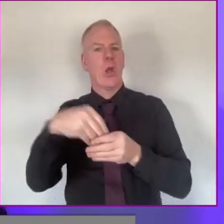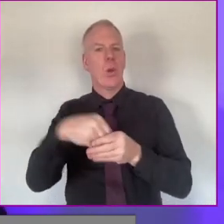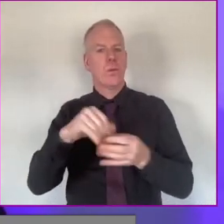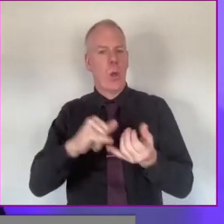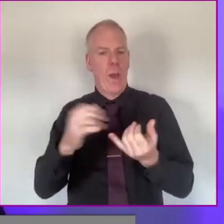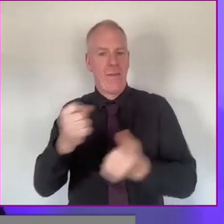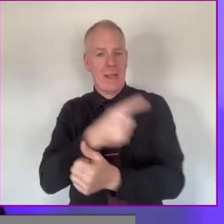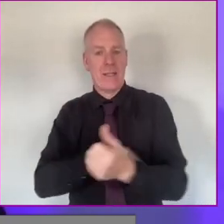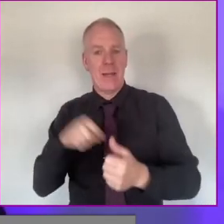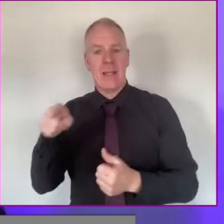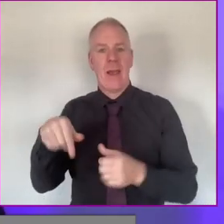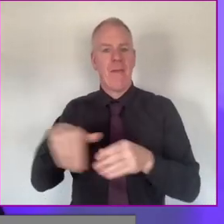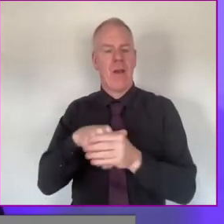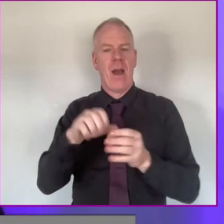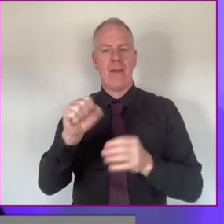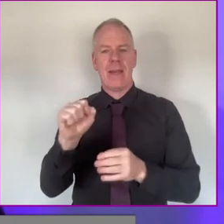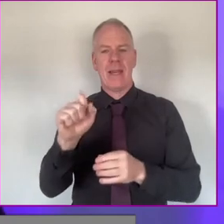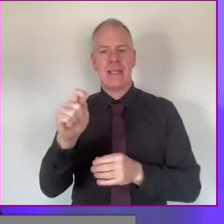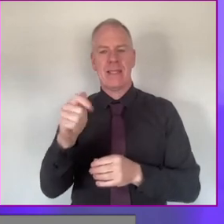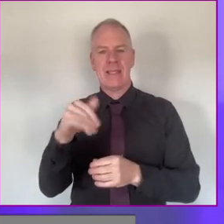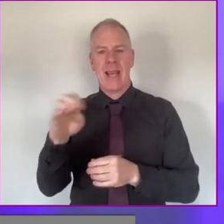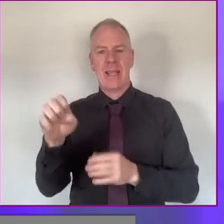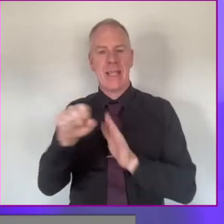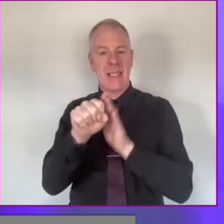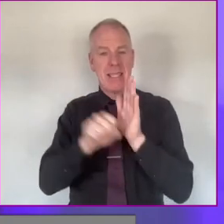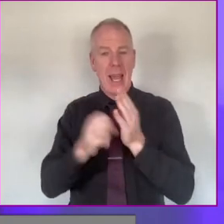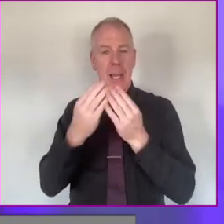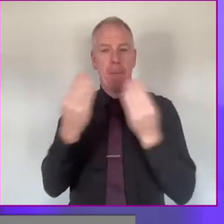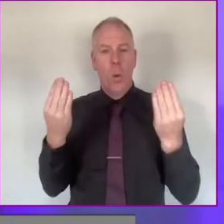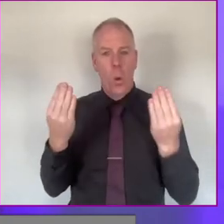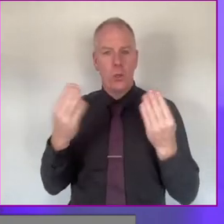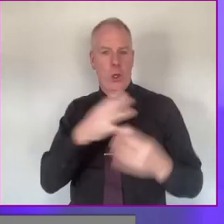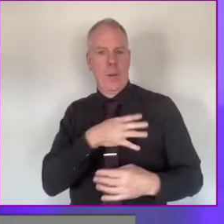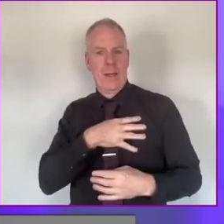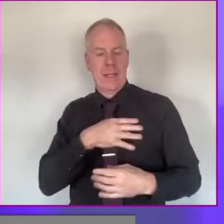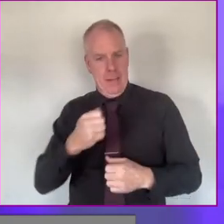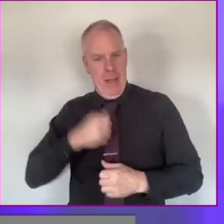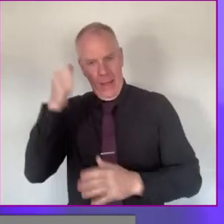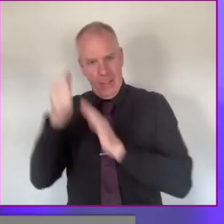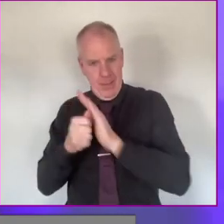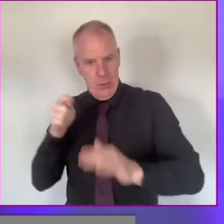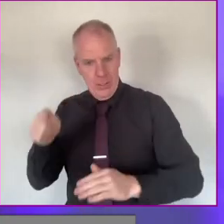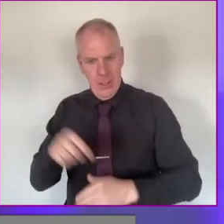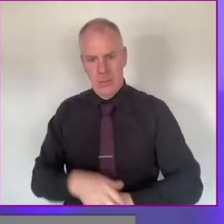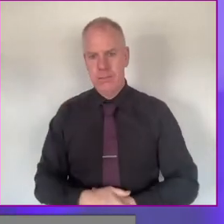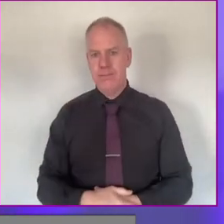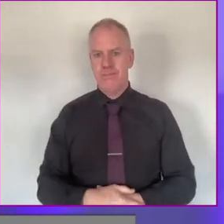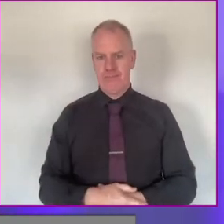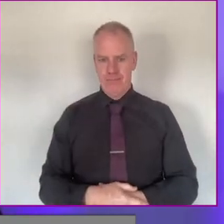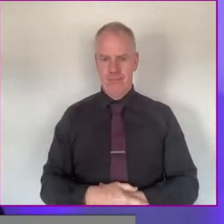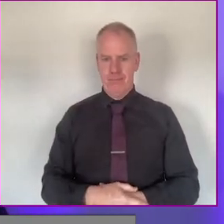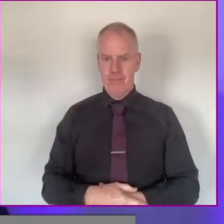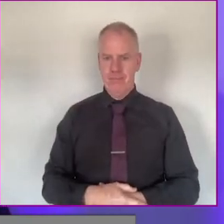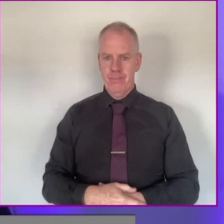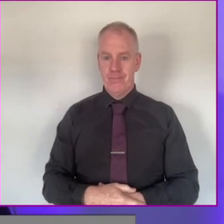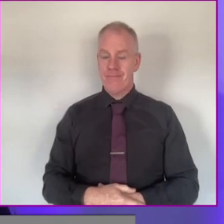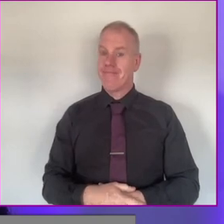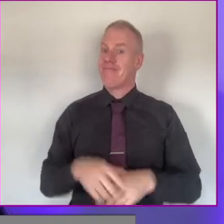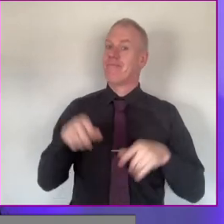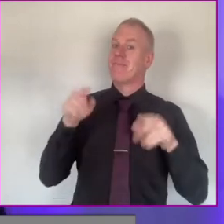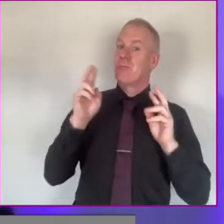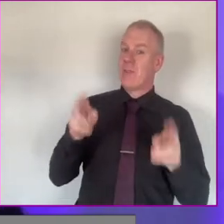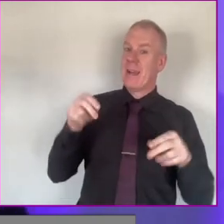inclusion of people with disabilities in state boards and state committees today and my experience of it. So,